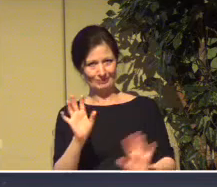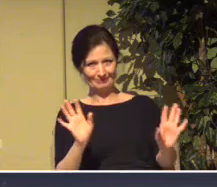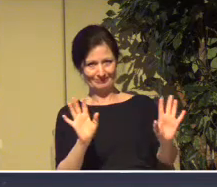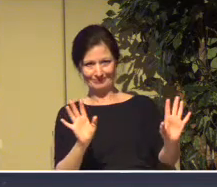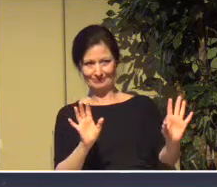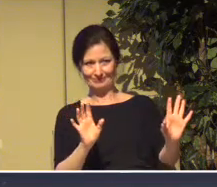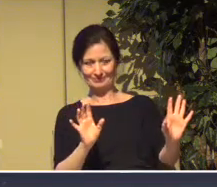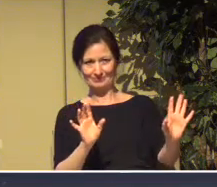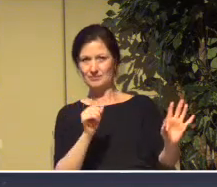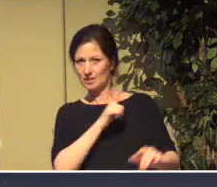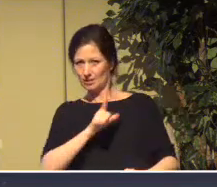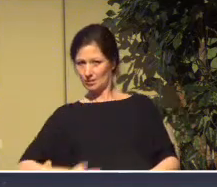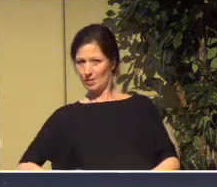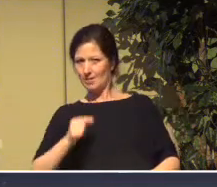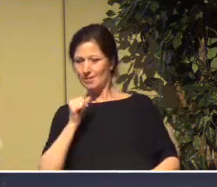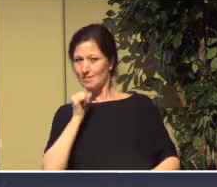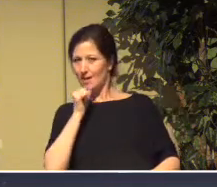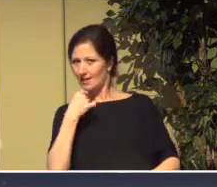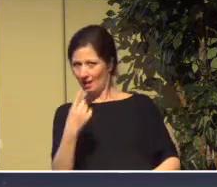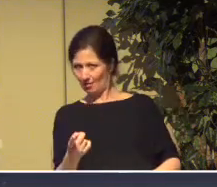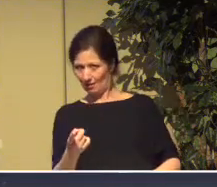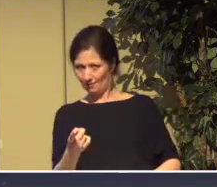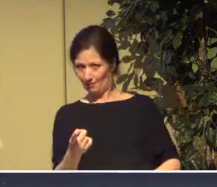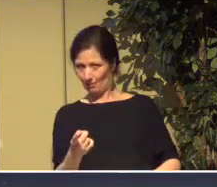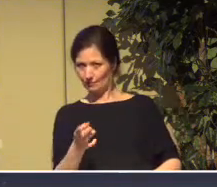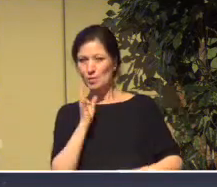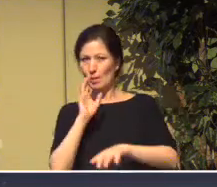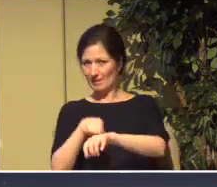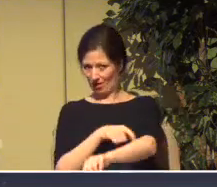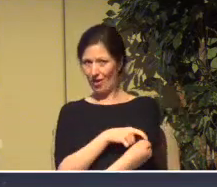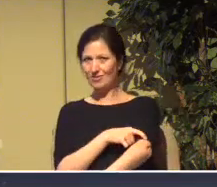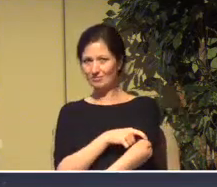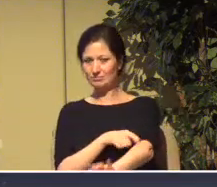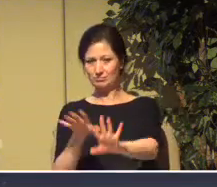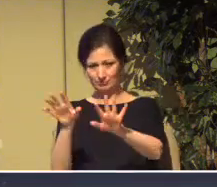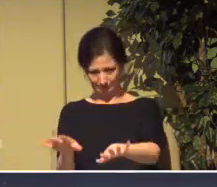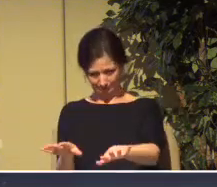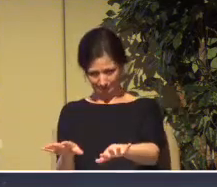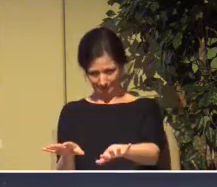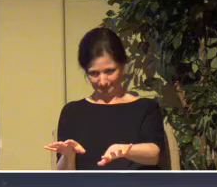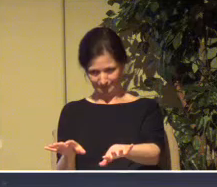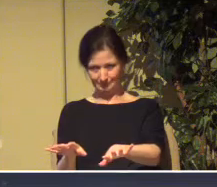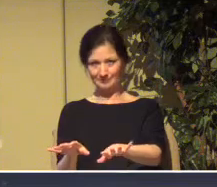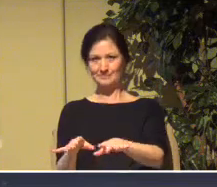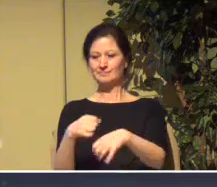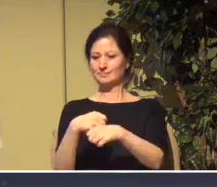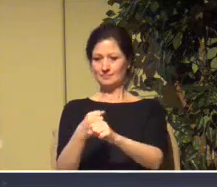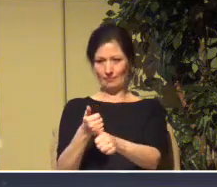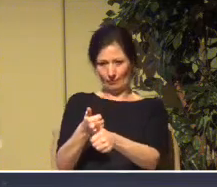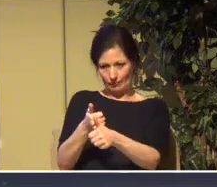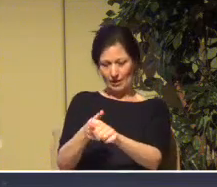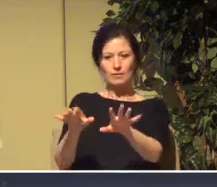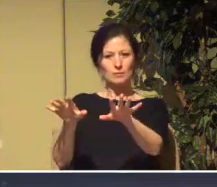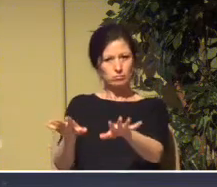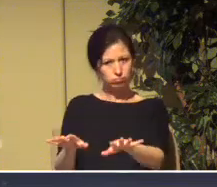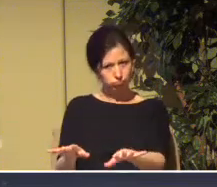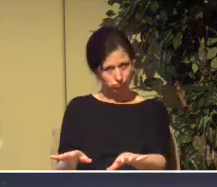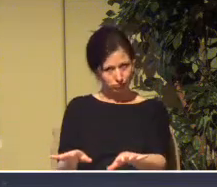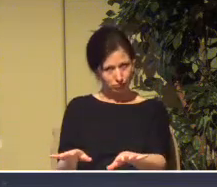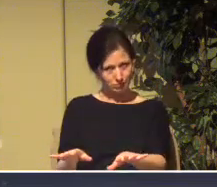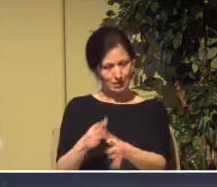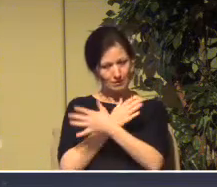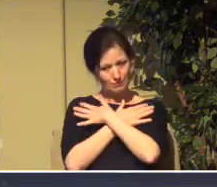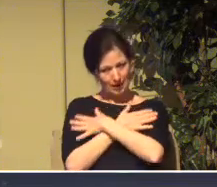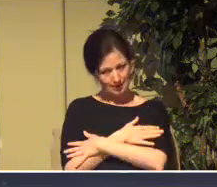it's not what He's saying. You're in here for the long haul, settle in for the long haul. Live your lives here.